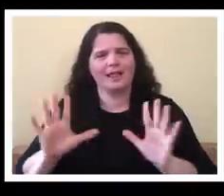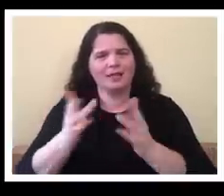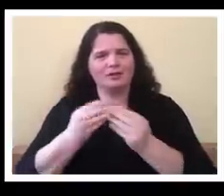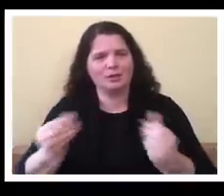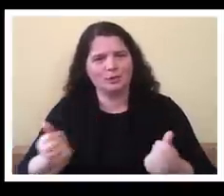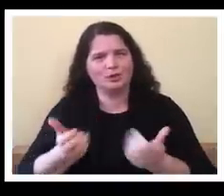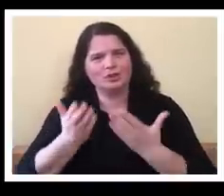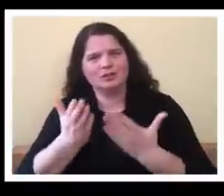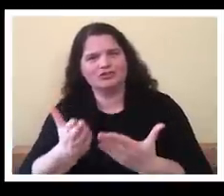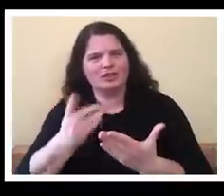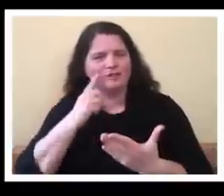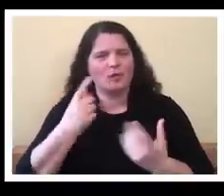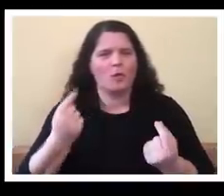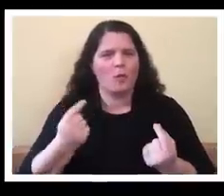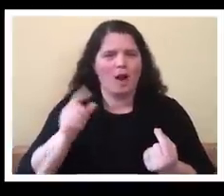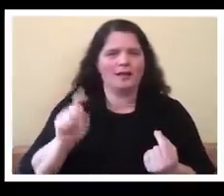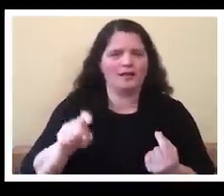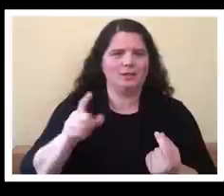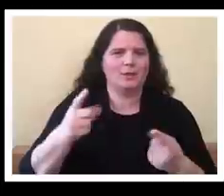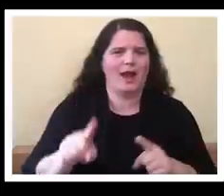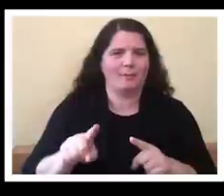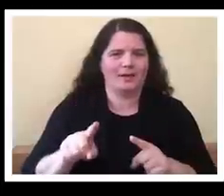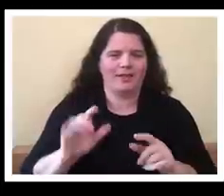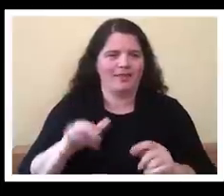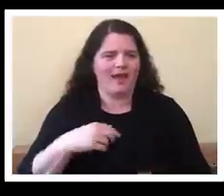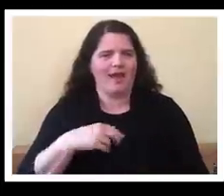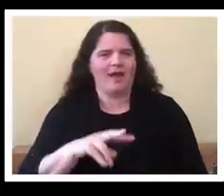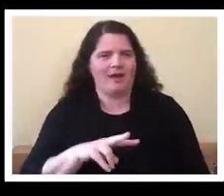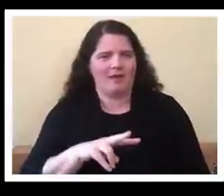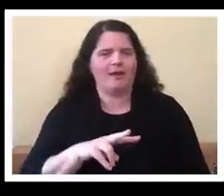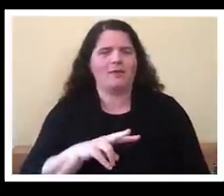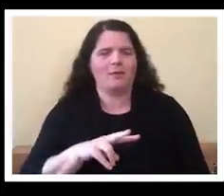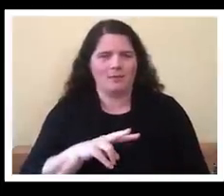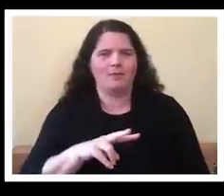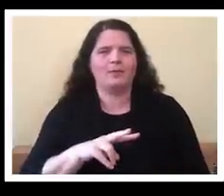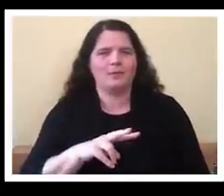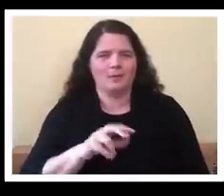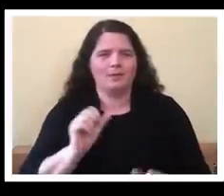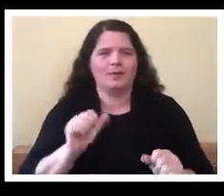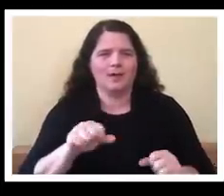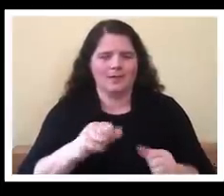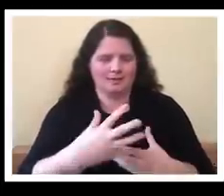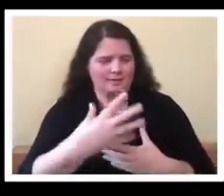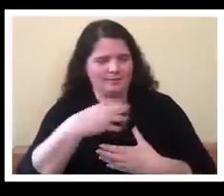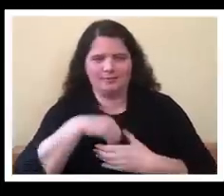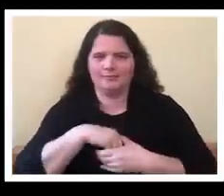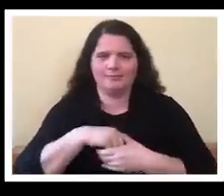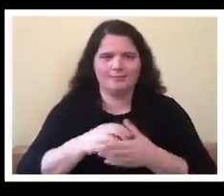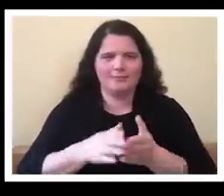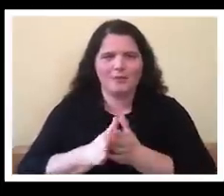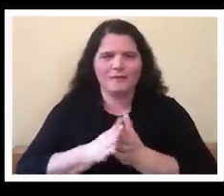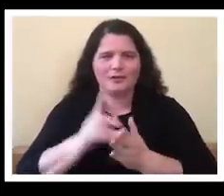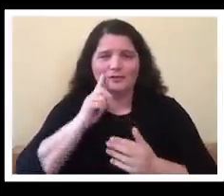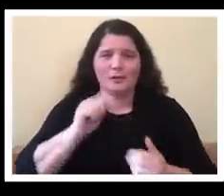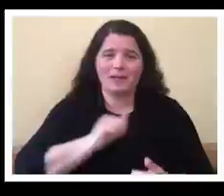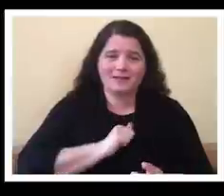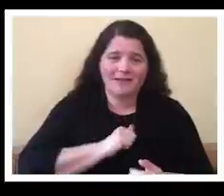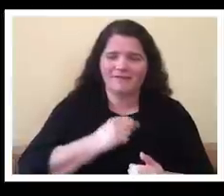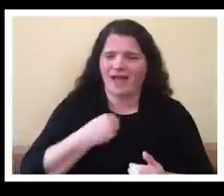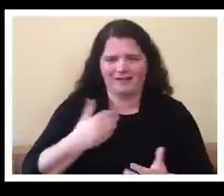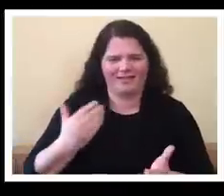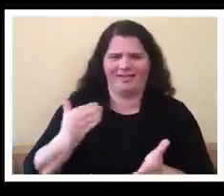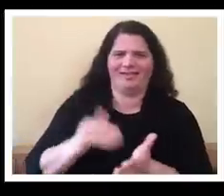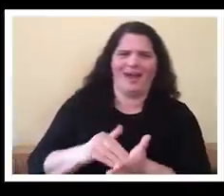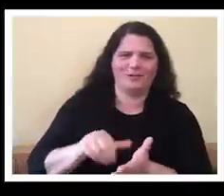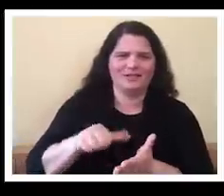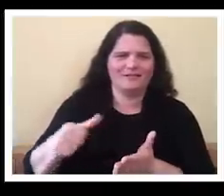happen and that very much motivated me and you know thousands of disabled people around the